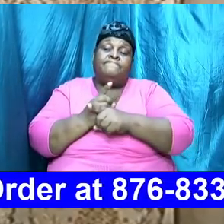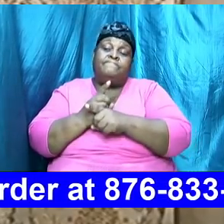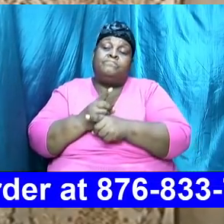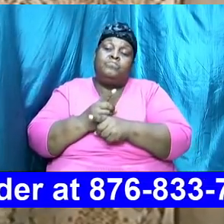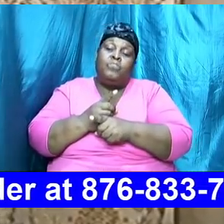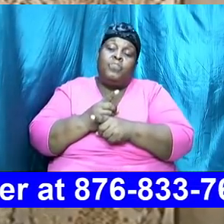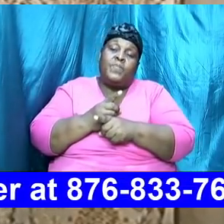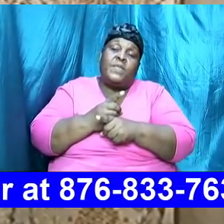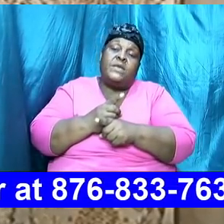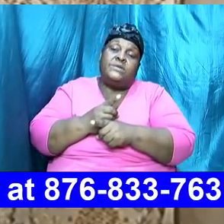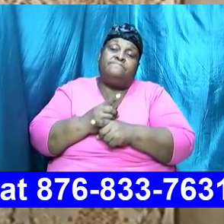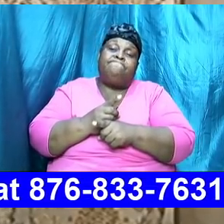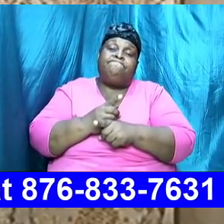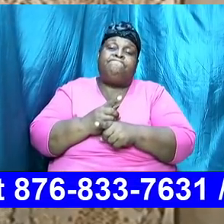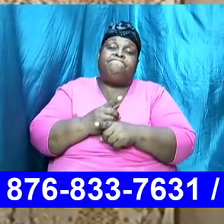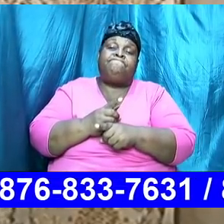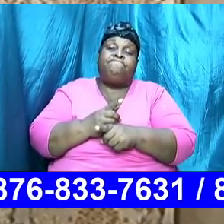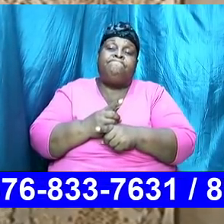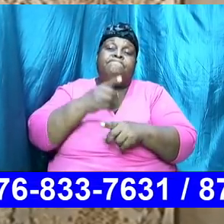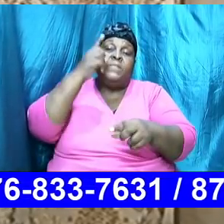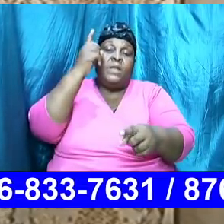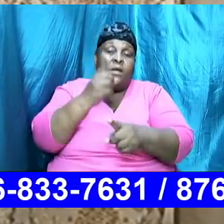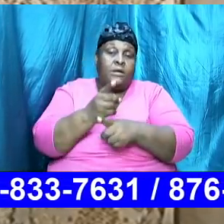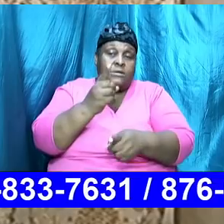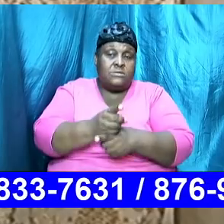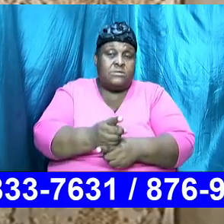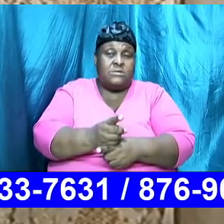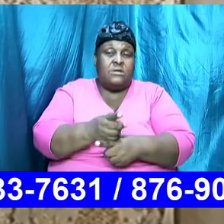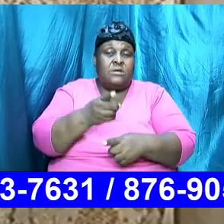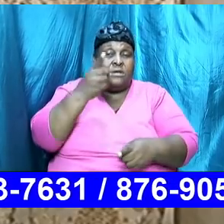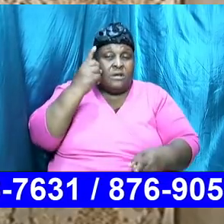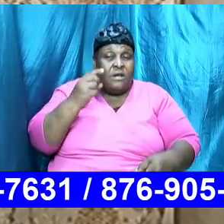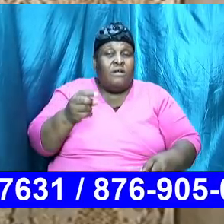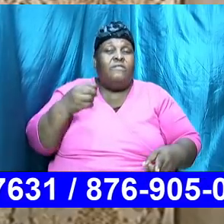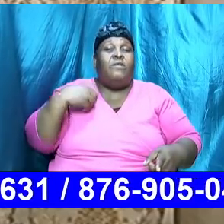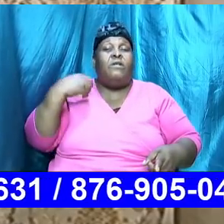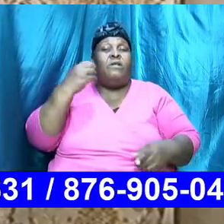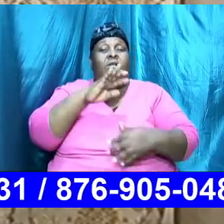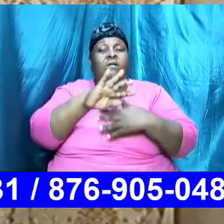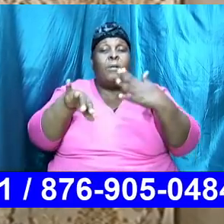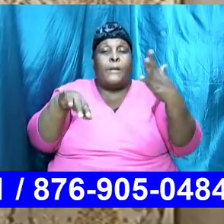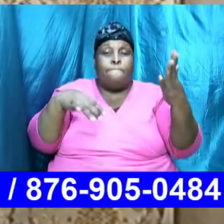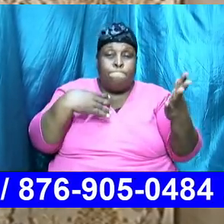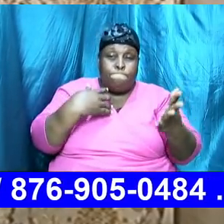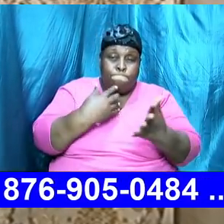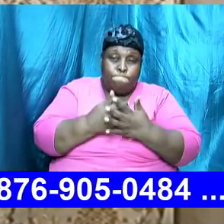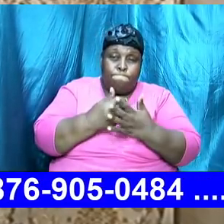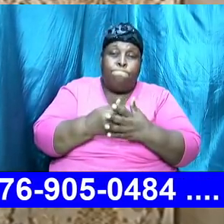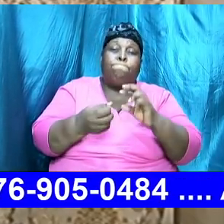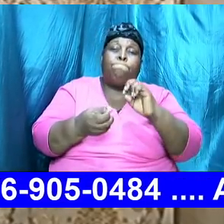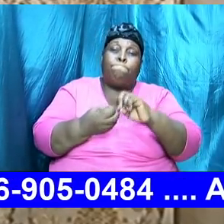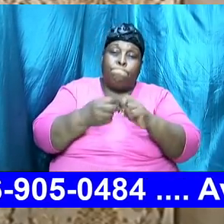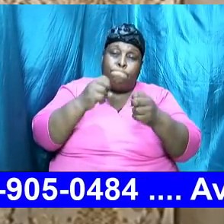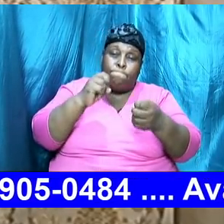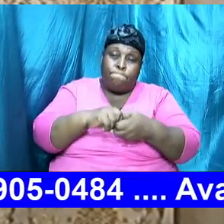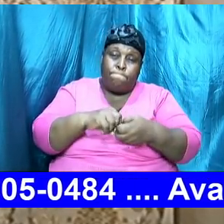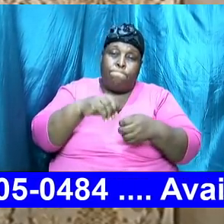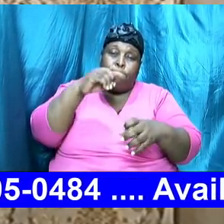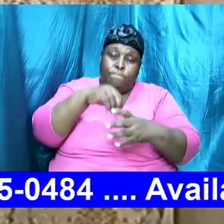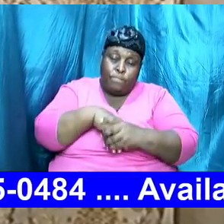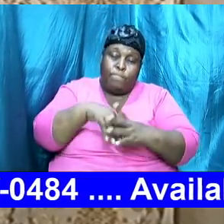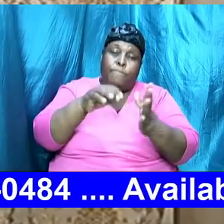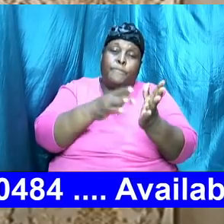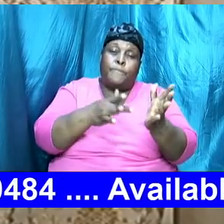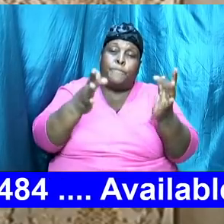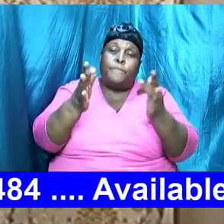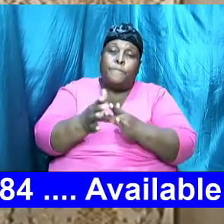say because we are Christians the answer for all of our dilemma is in the book